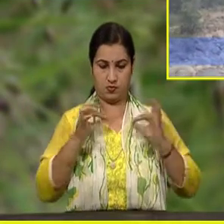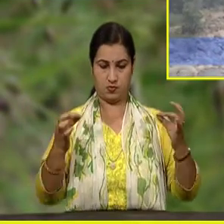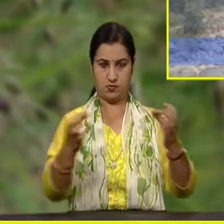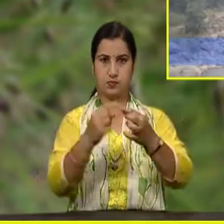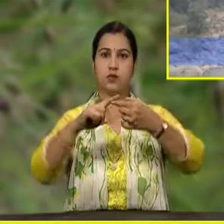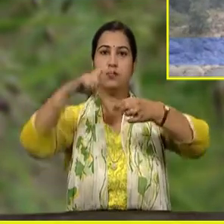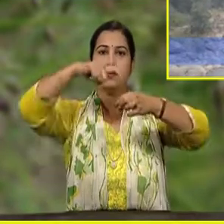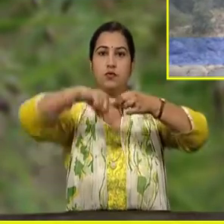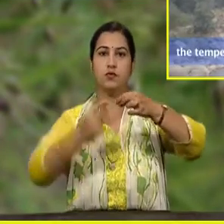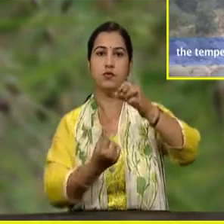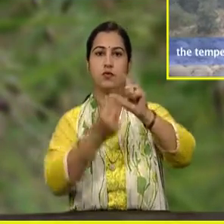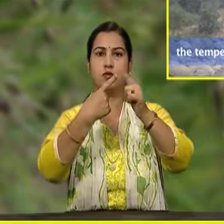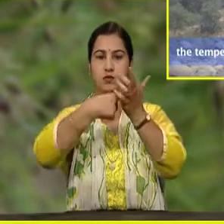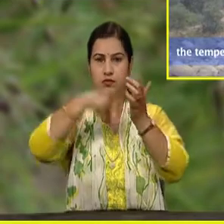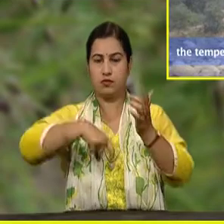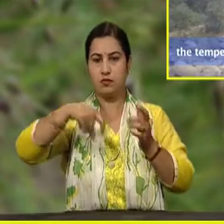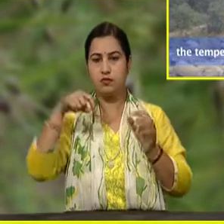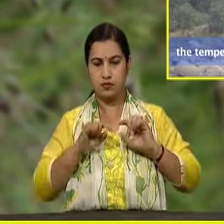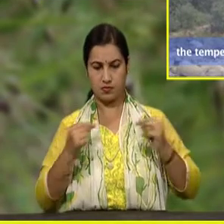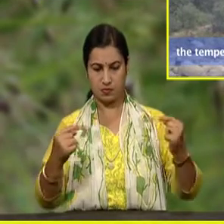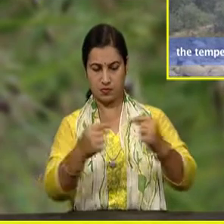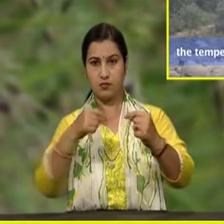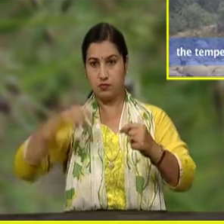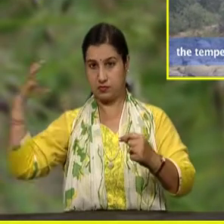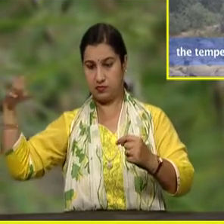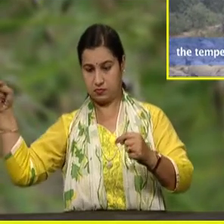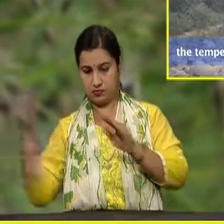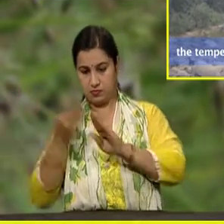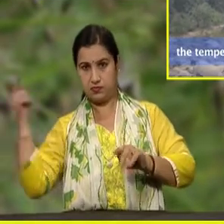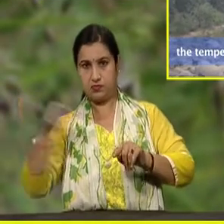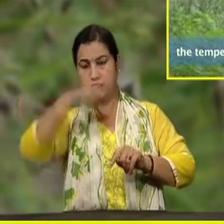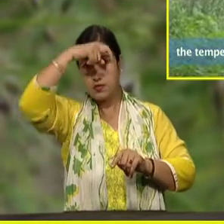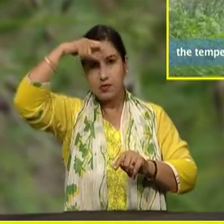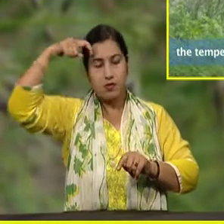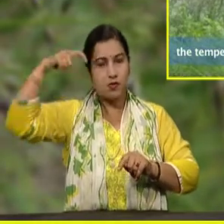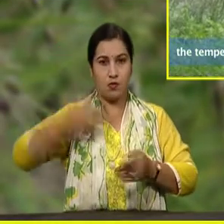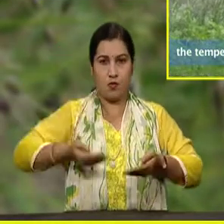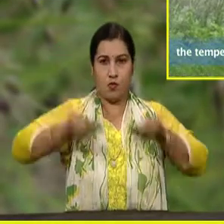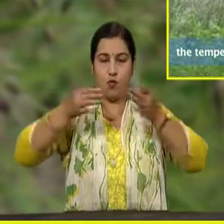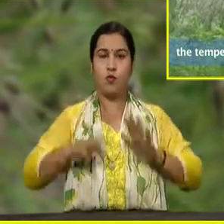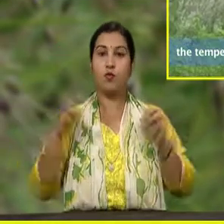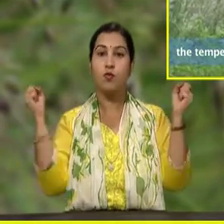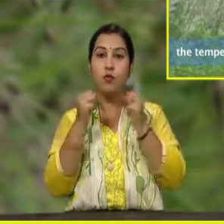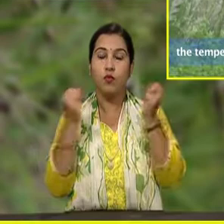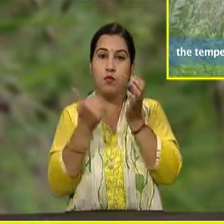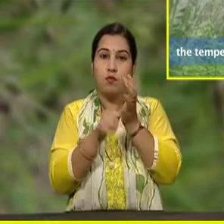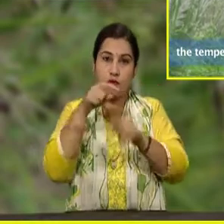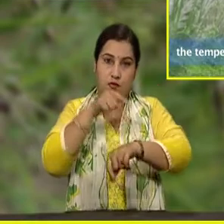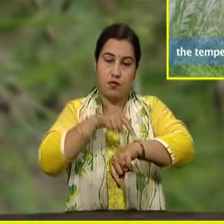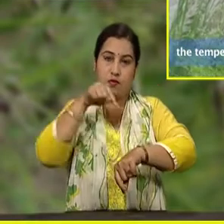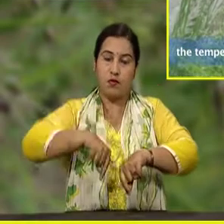coldest month, the temperature is generally higher than about 15 degrees